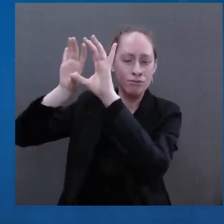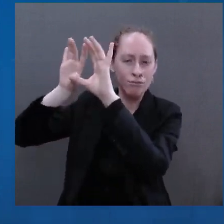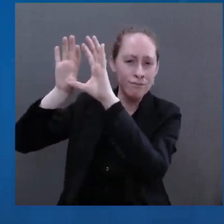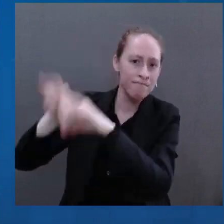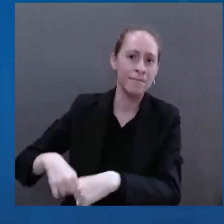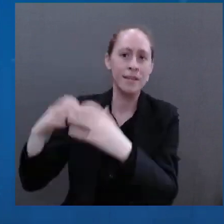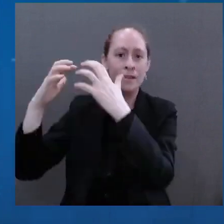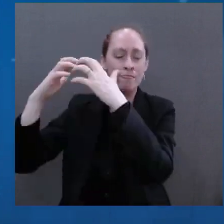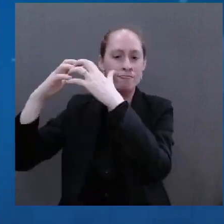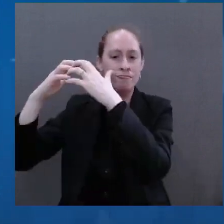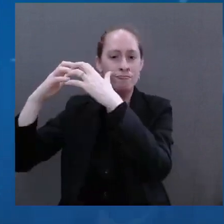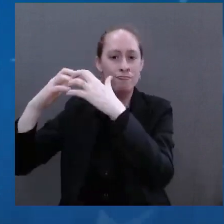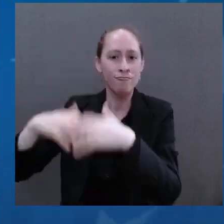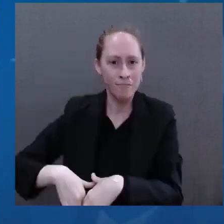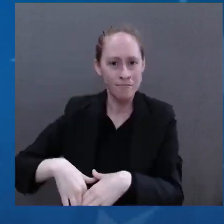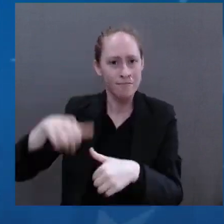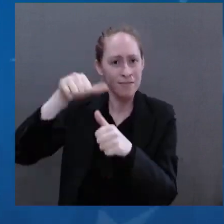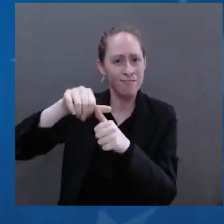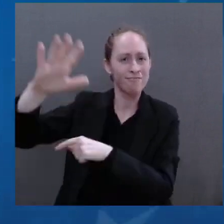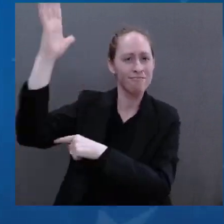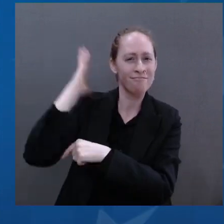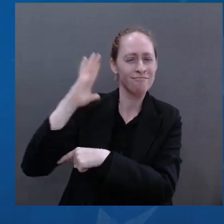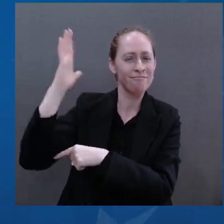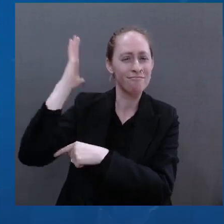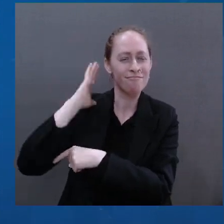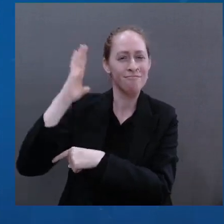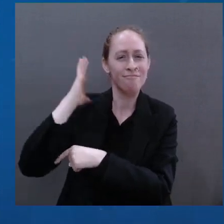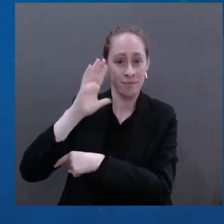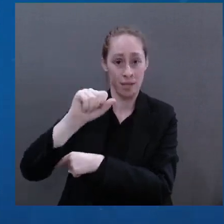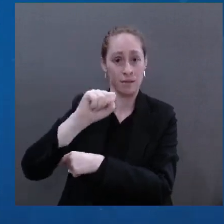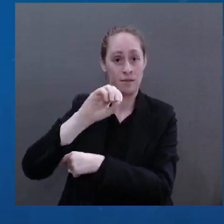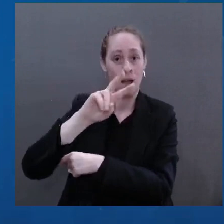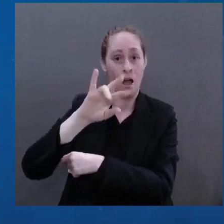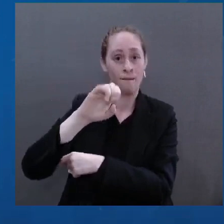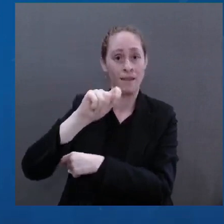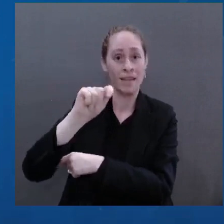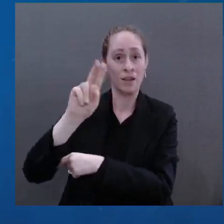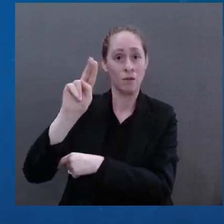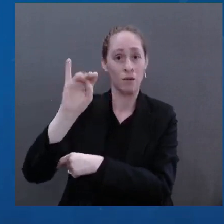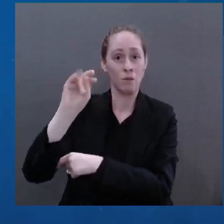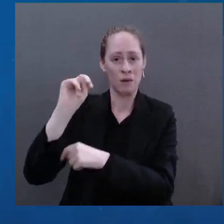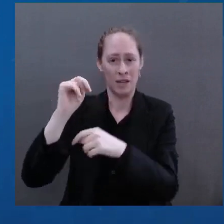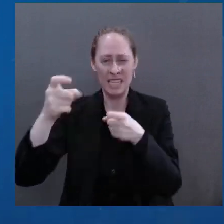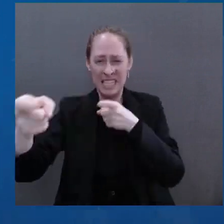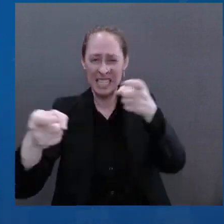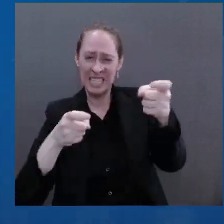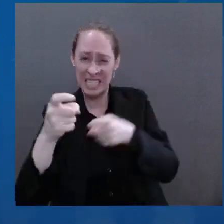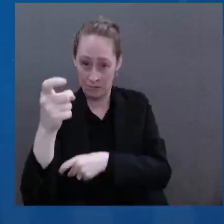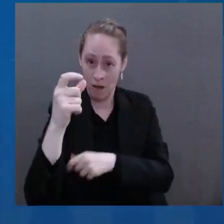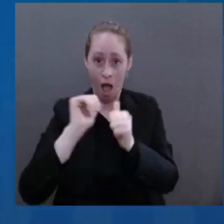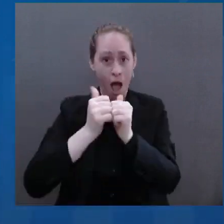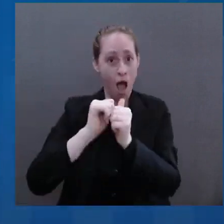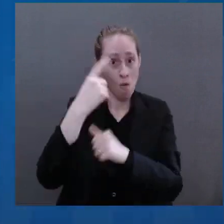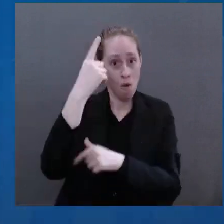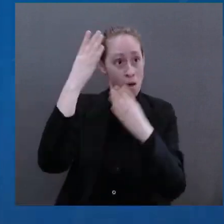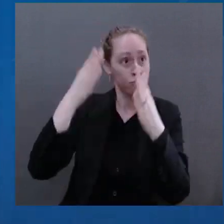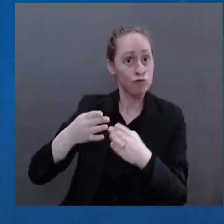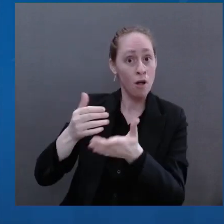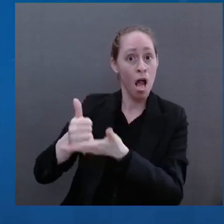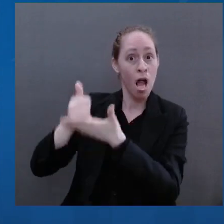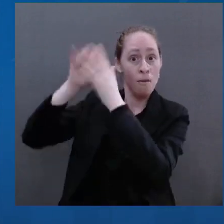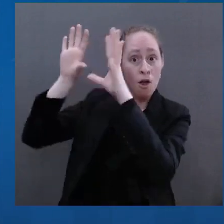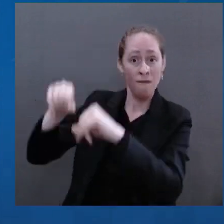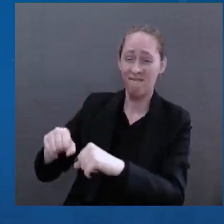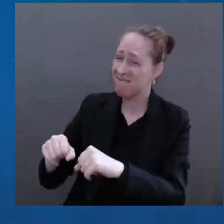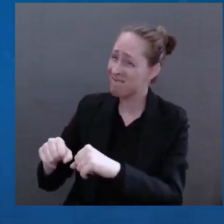fought to free themselves. Their sheer bravery opened the border between Austria and Hungary for the pan